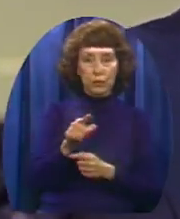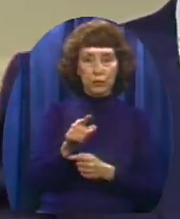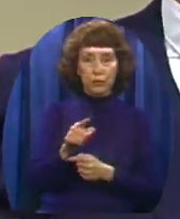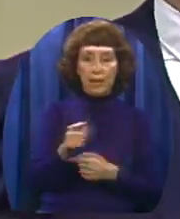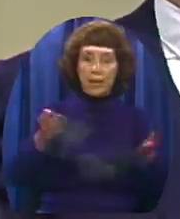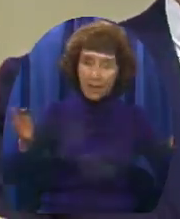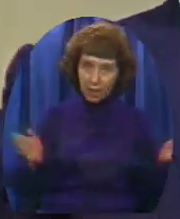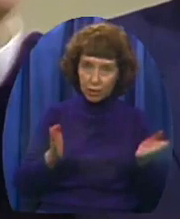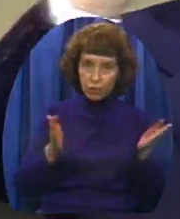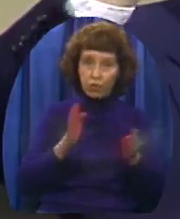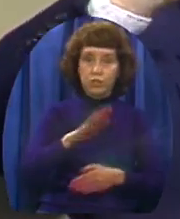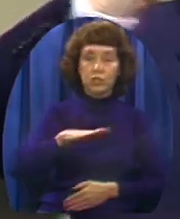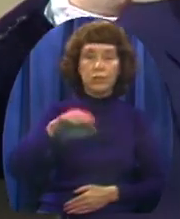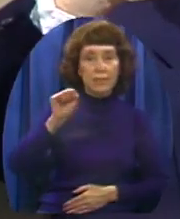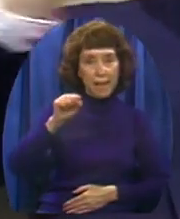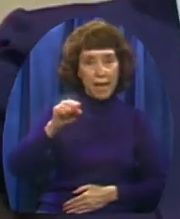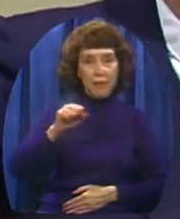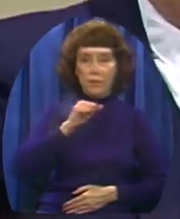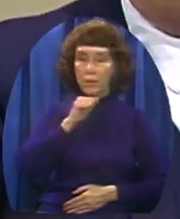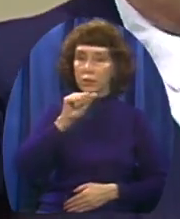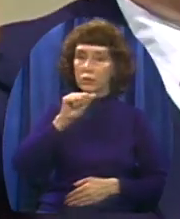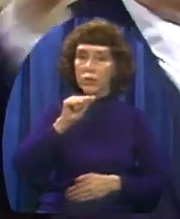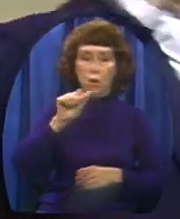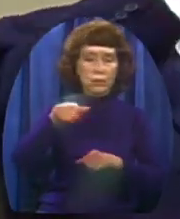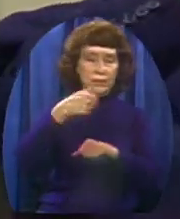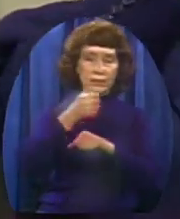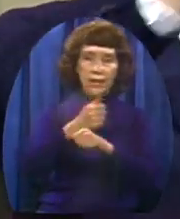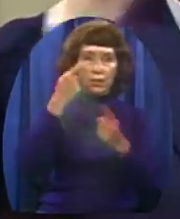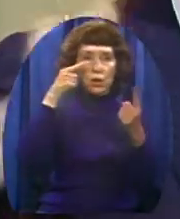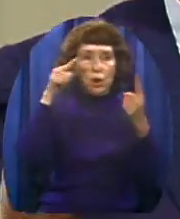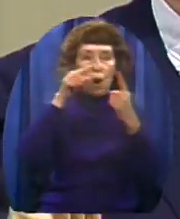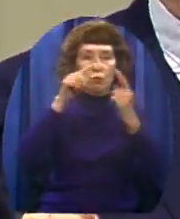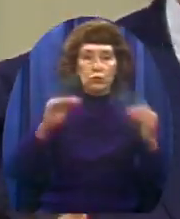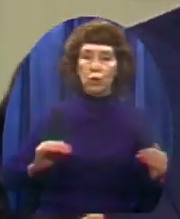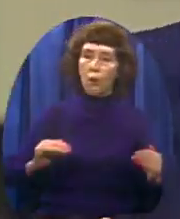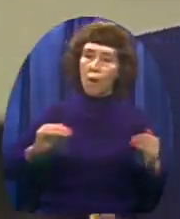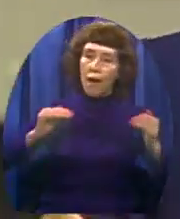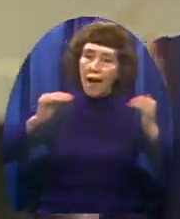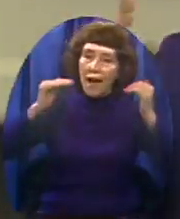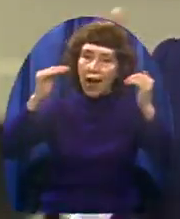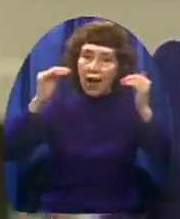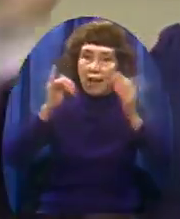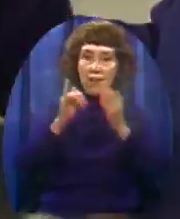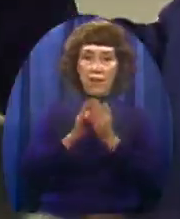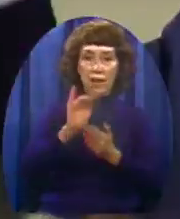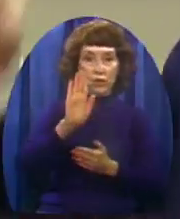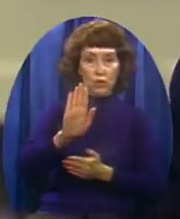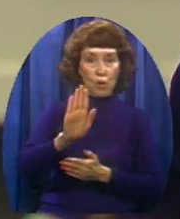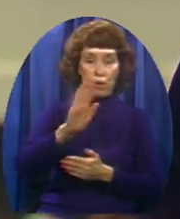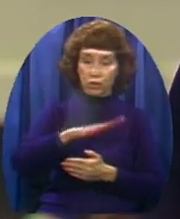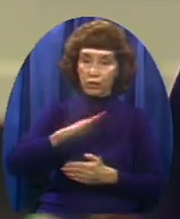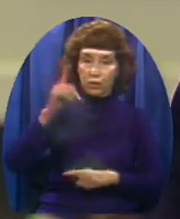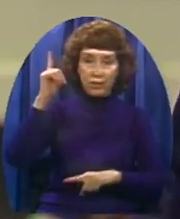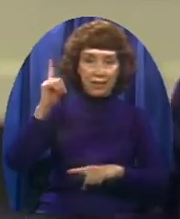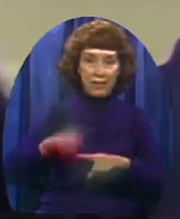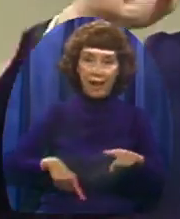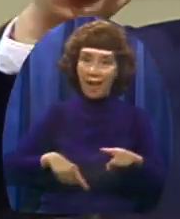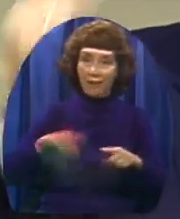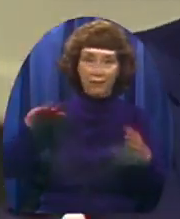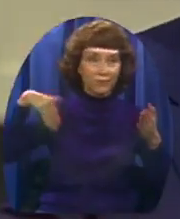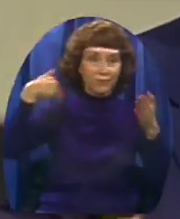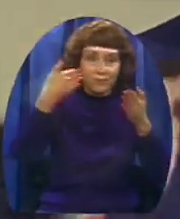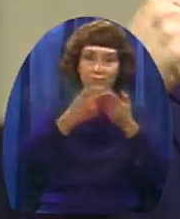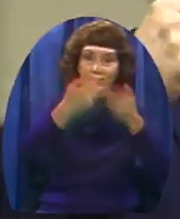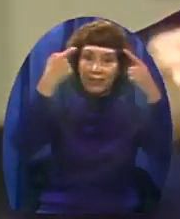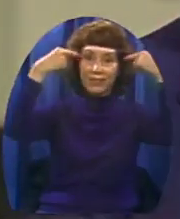encourage them But don't set goals so high for them Or paint pictures so beautiful about them That they cannot attain to it Because all you do